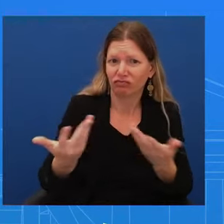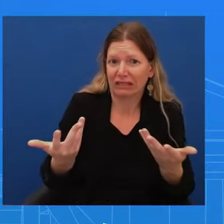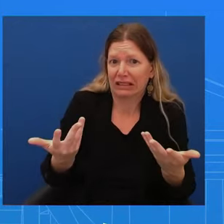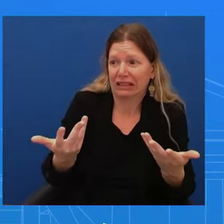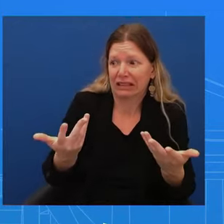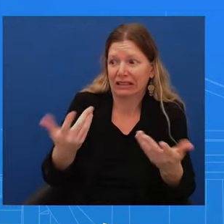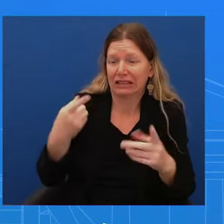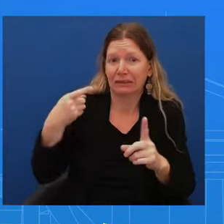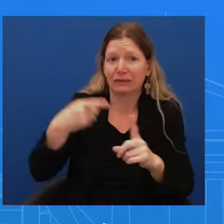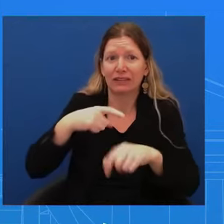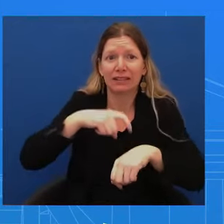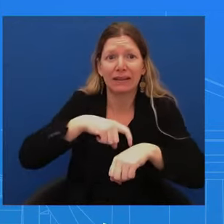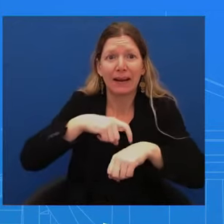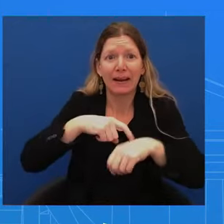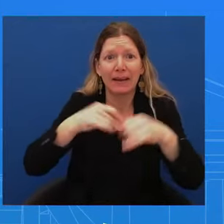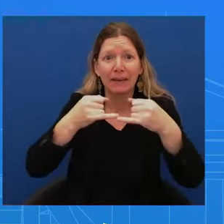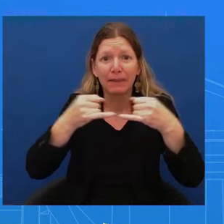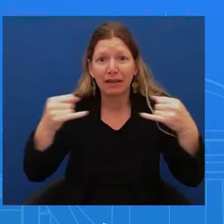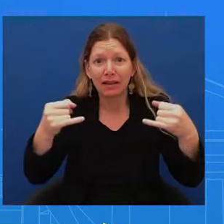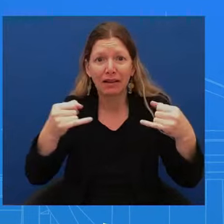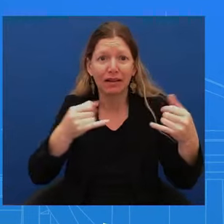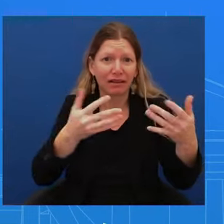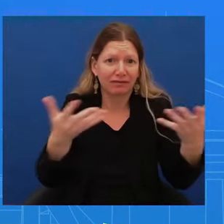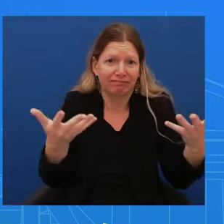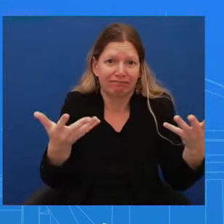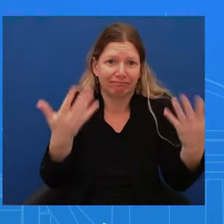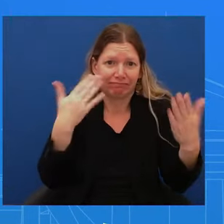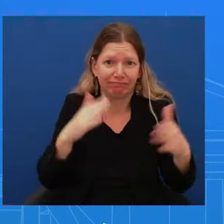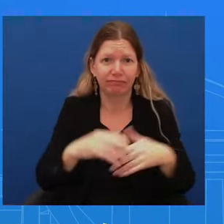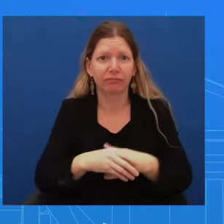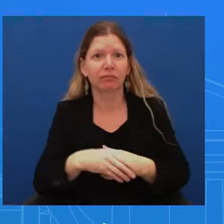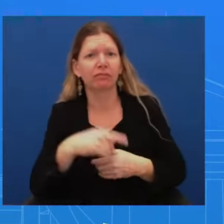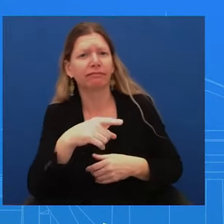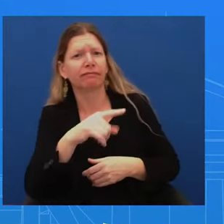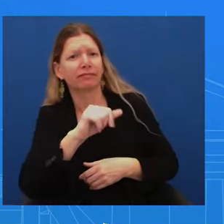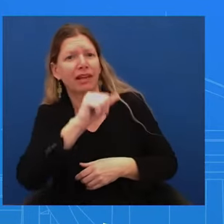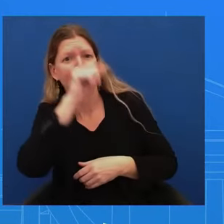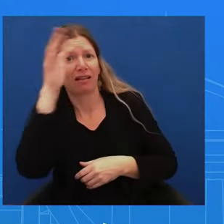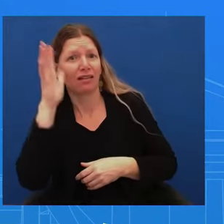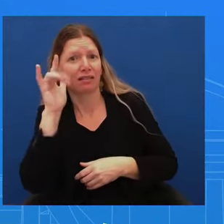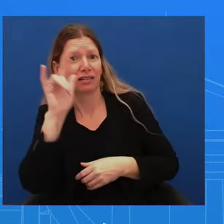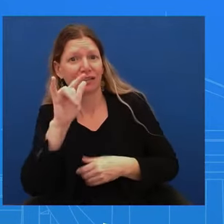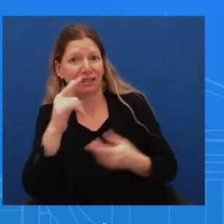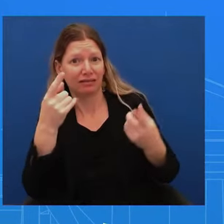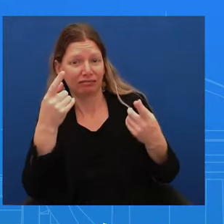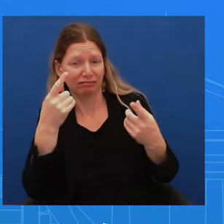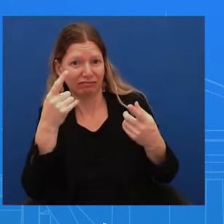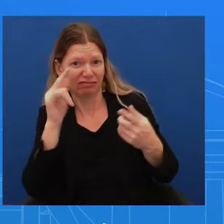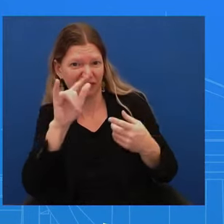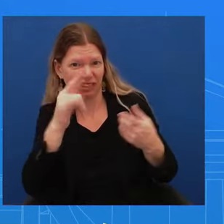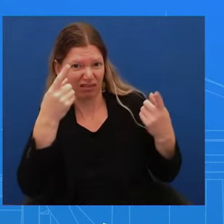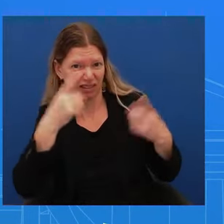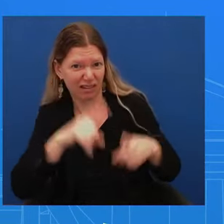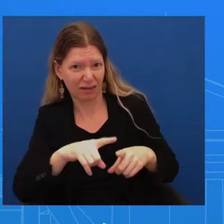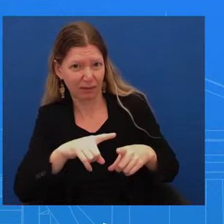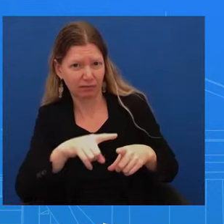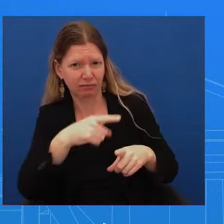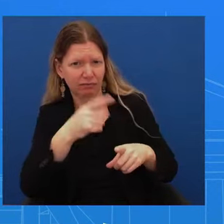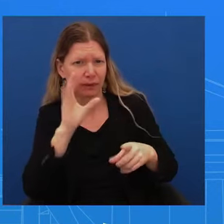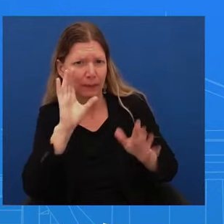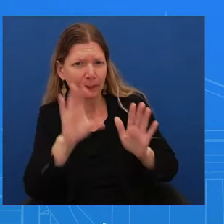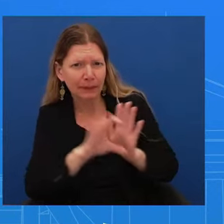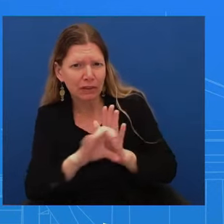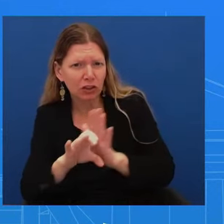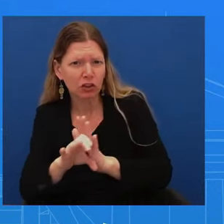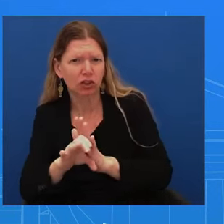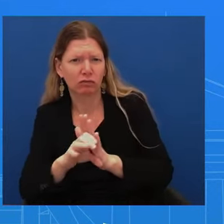pictures. Where's the Transportation Secretary? Shouldn't he be out reassuring Americans that it's safe to travel? Well, you saw the Secretary